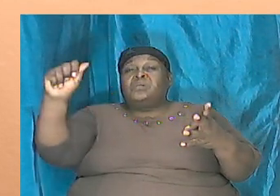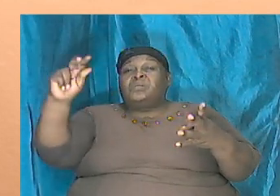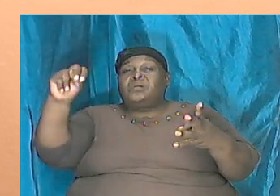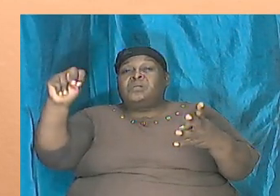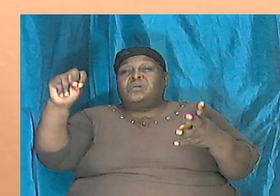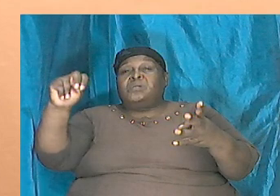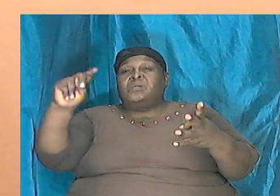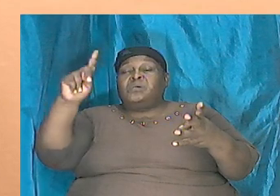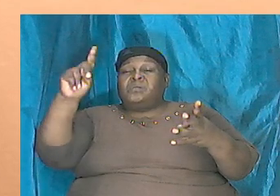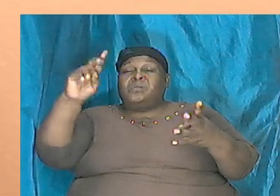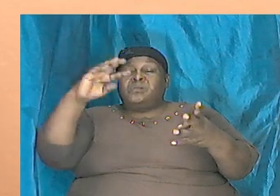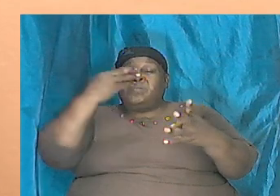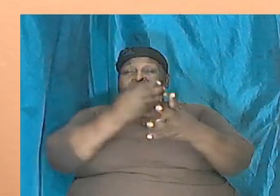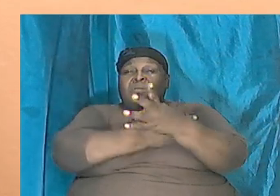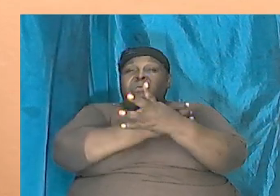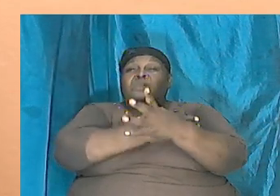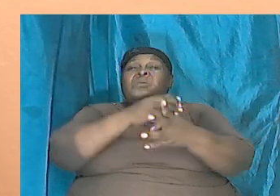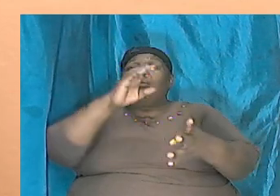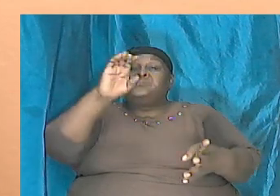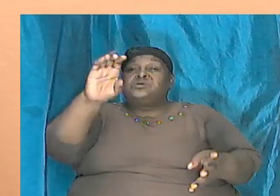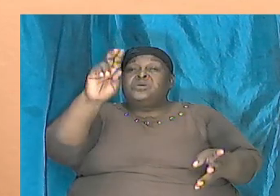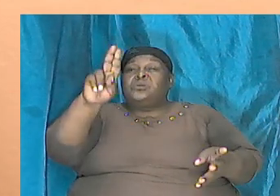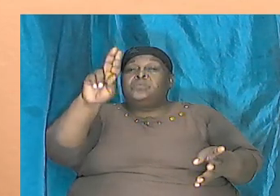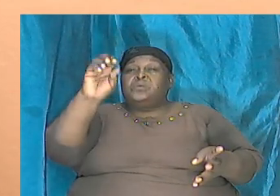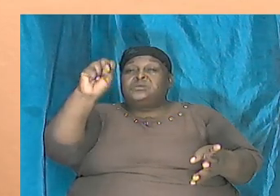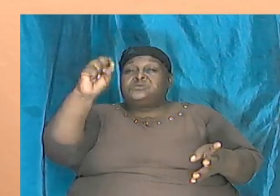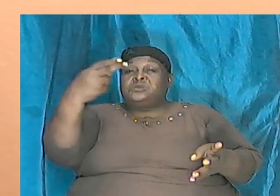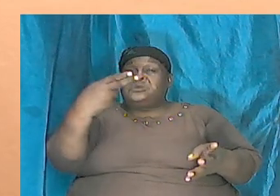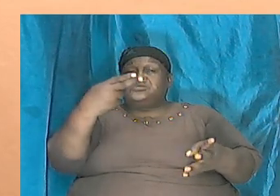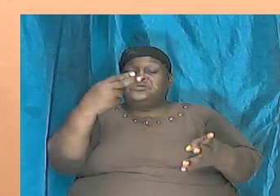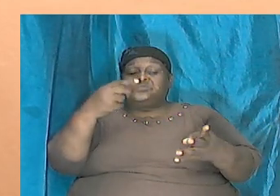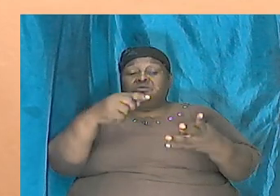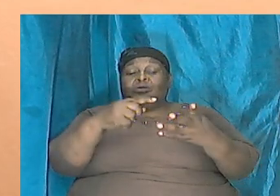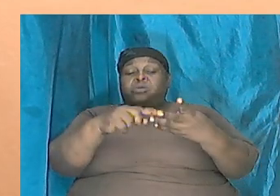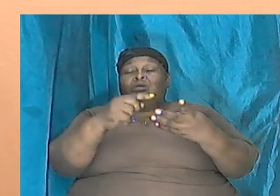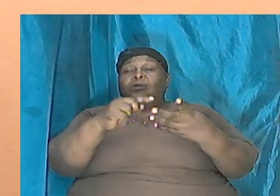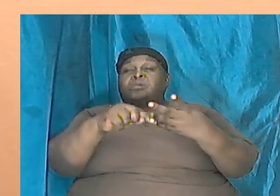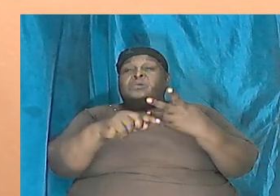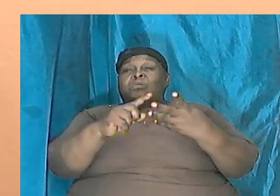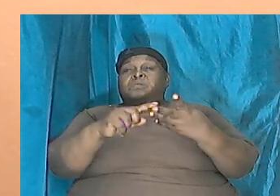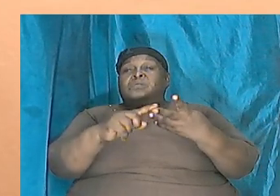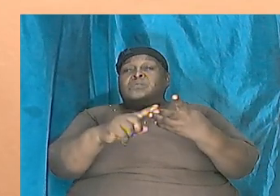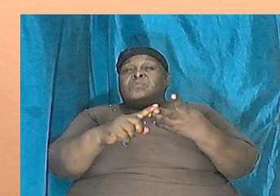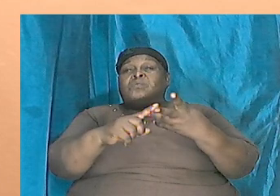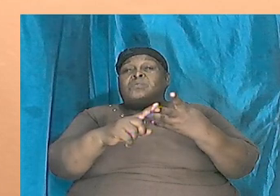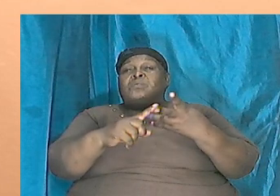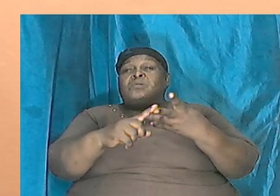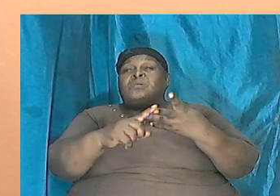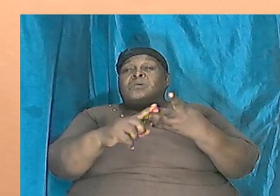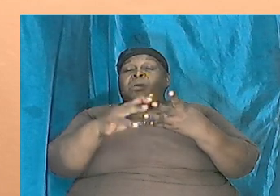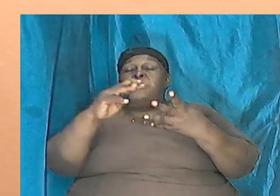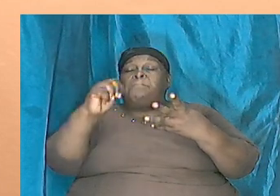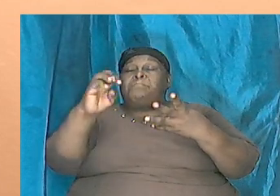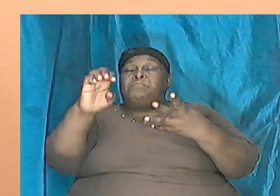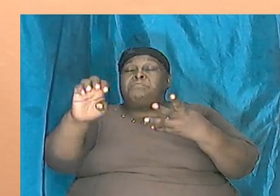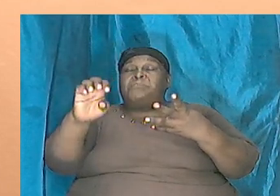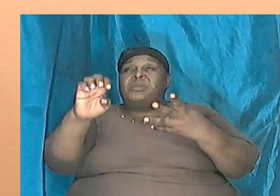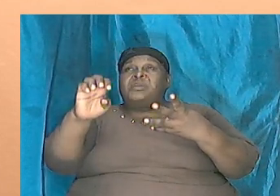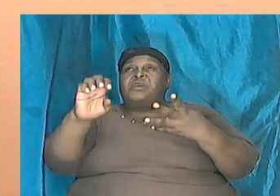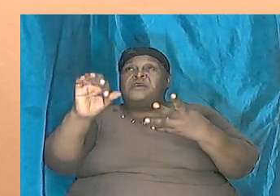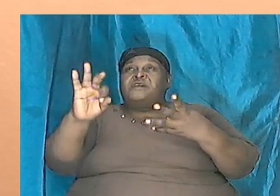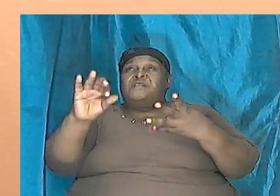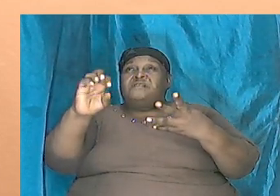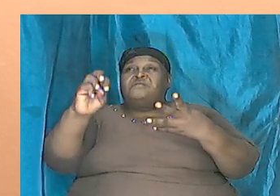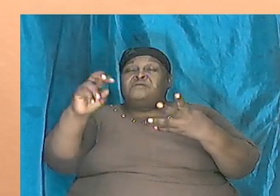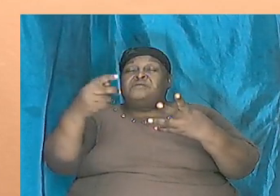Ham's son was Cush one of Ham's son was Mephirele that is